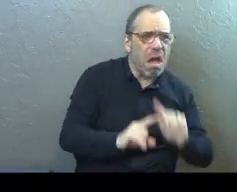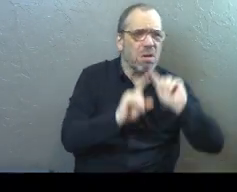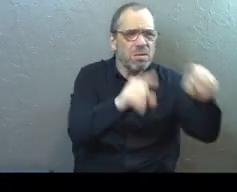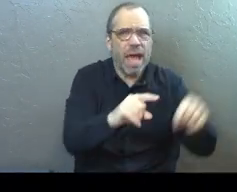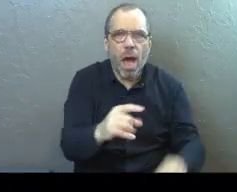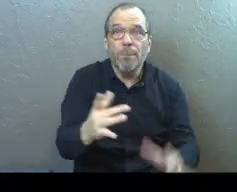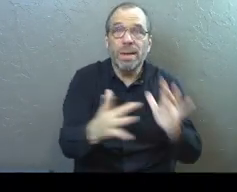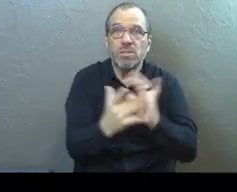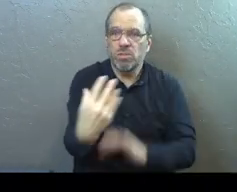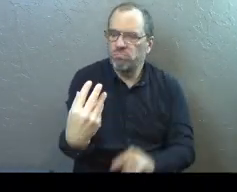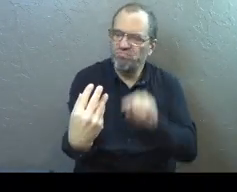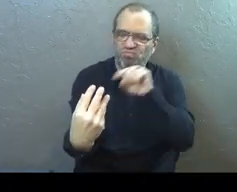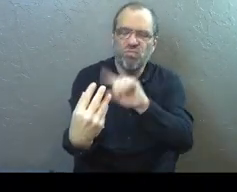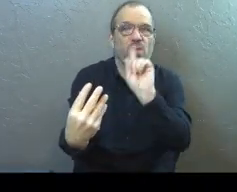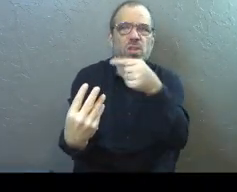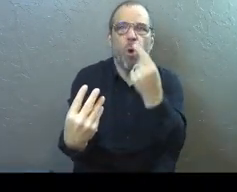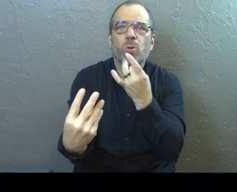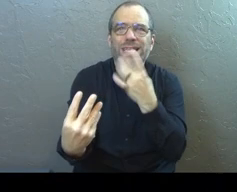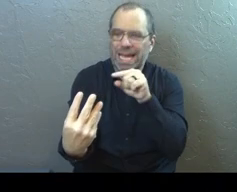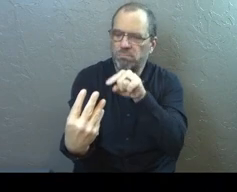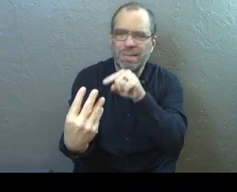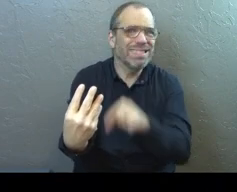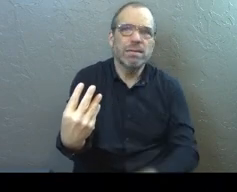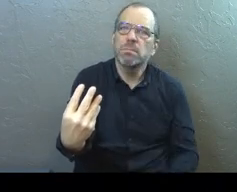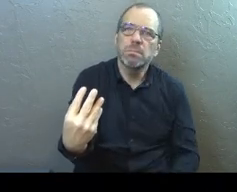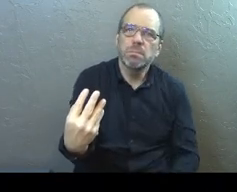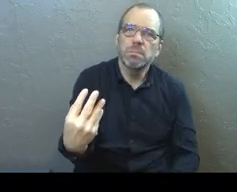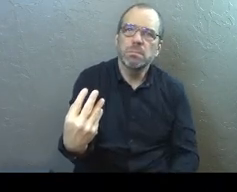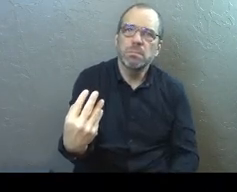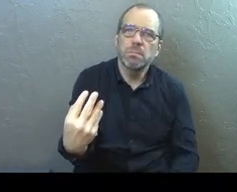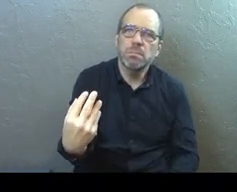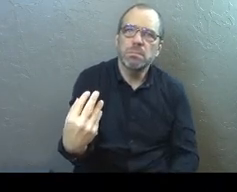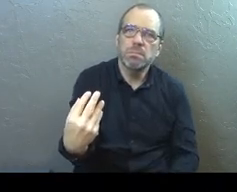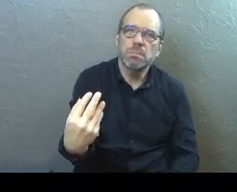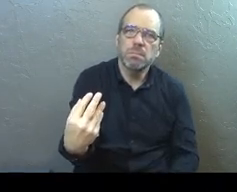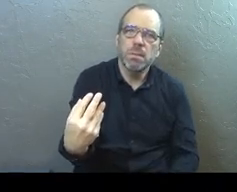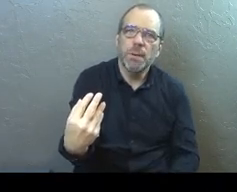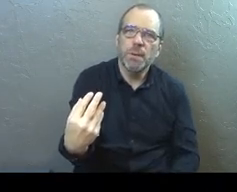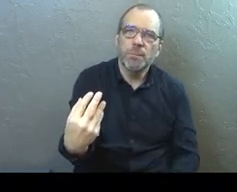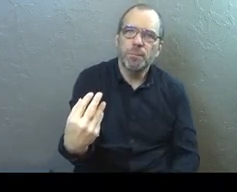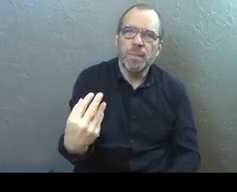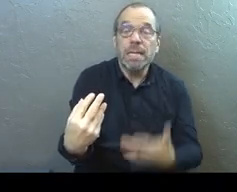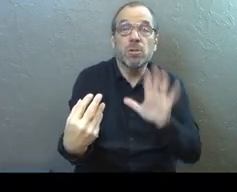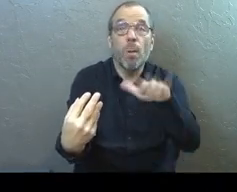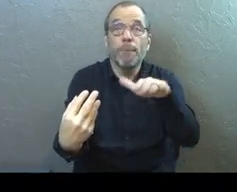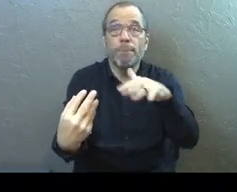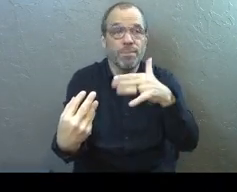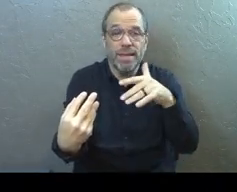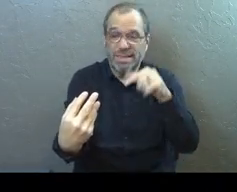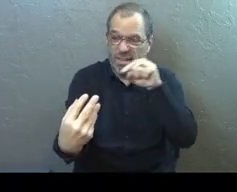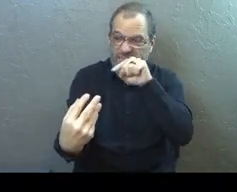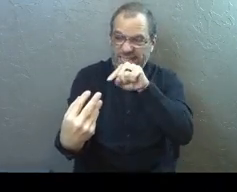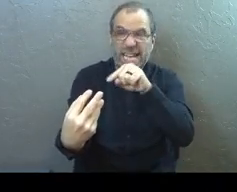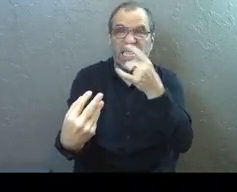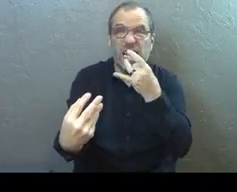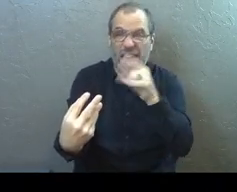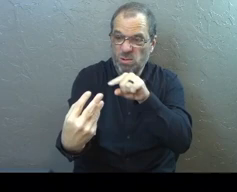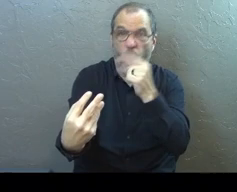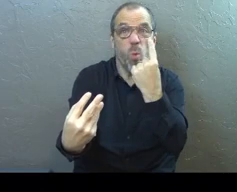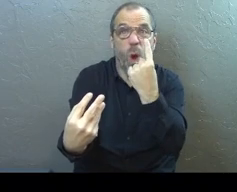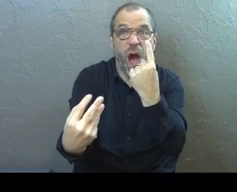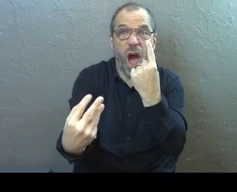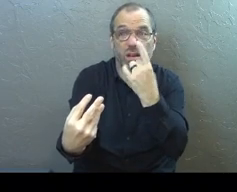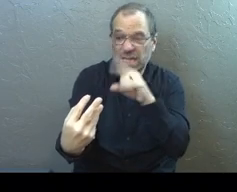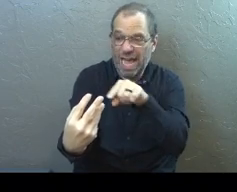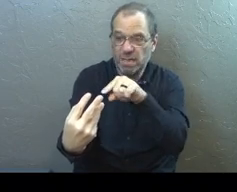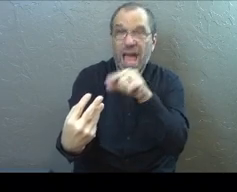but Jesus is the only light of the world. And so the funny thing about this light, when there's one light